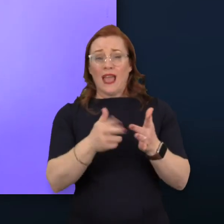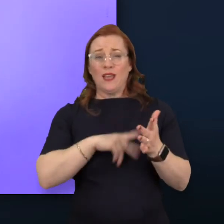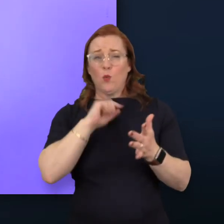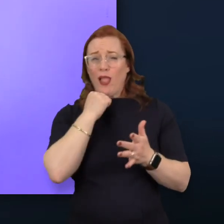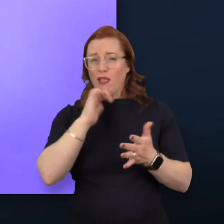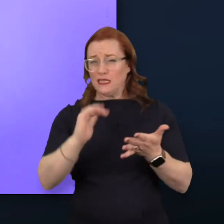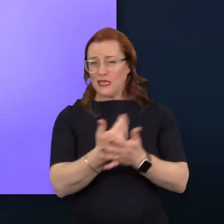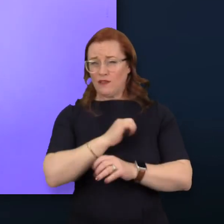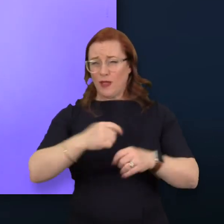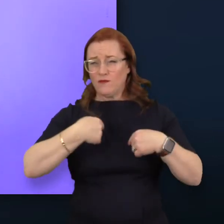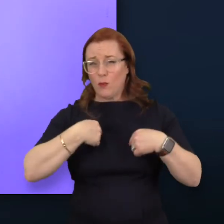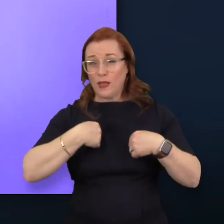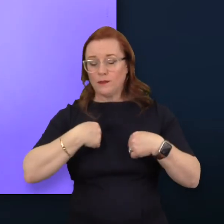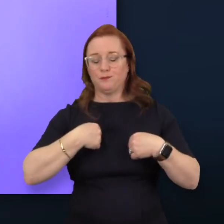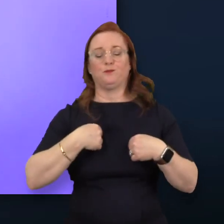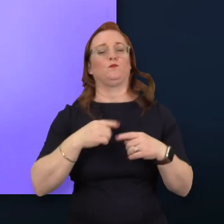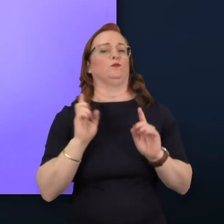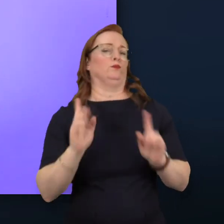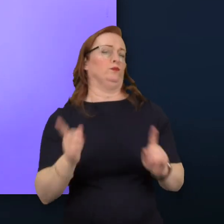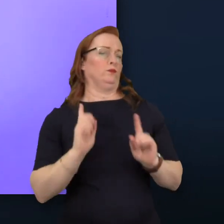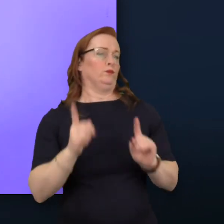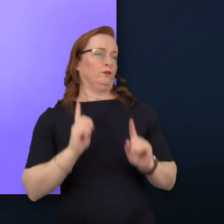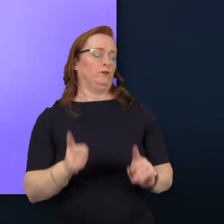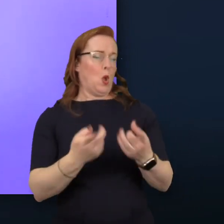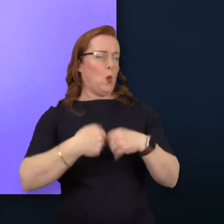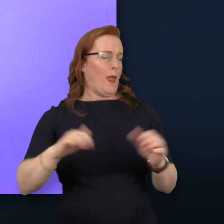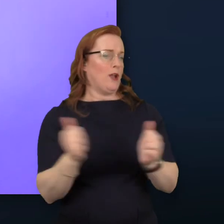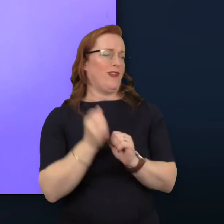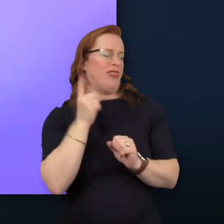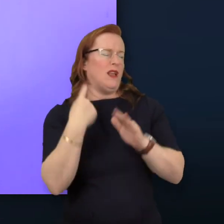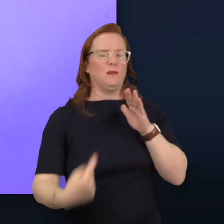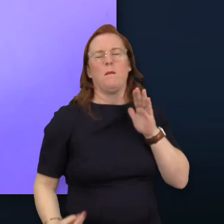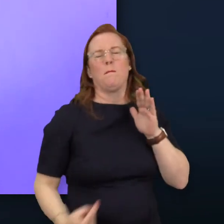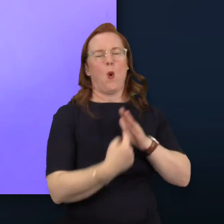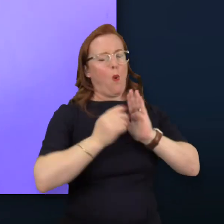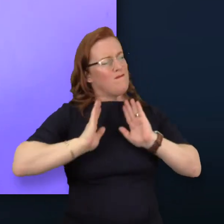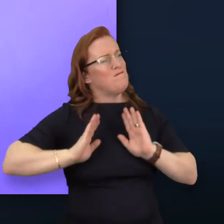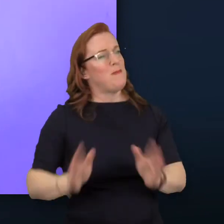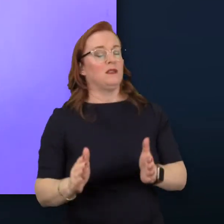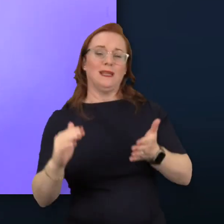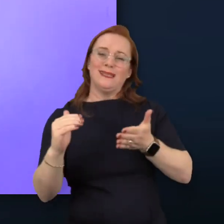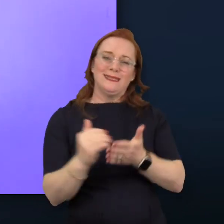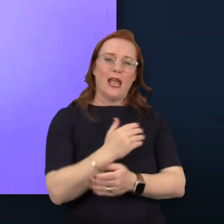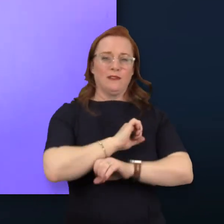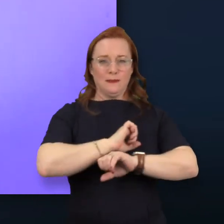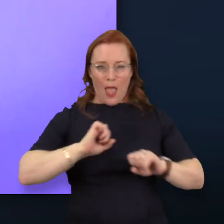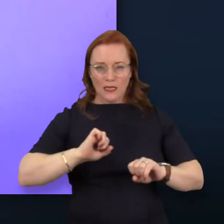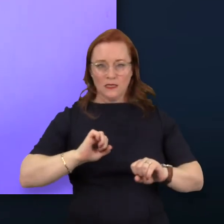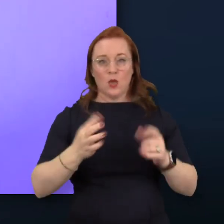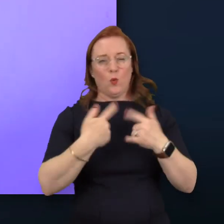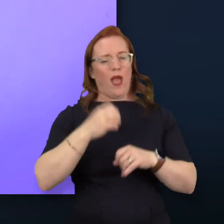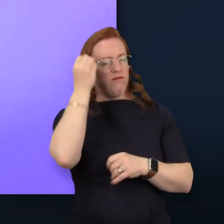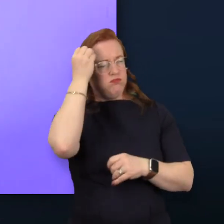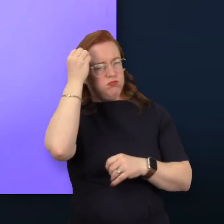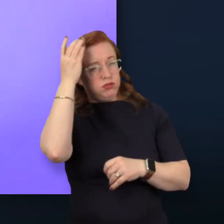We think this is absolutely crucial. Absolutely crucial. We've got considerable